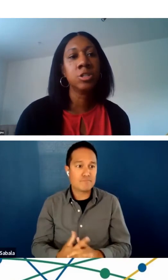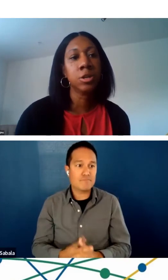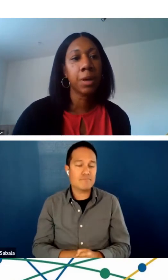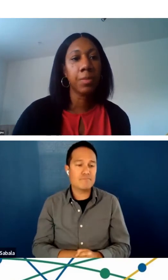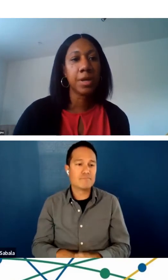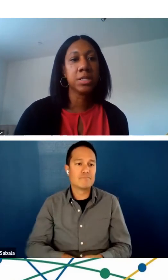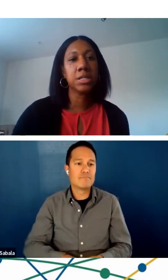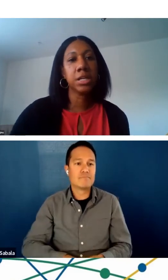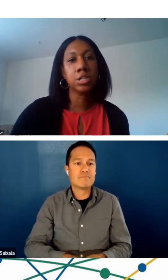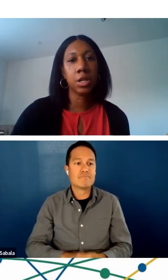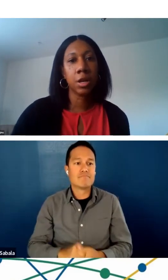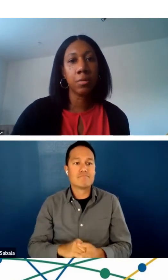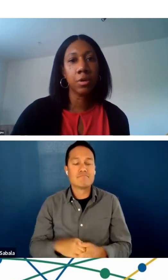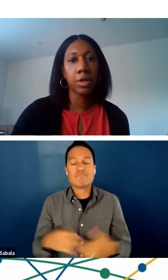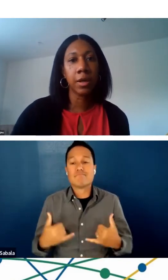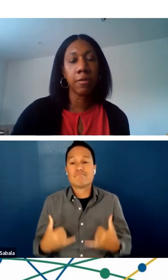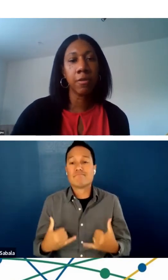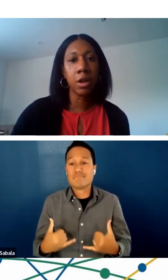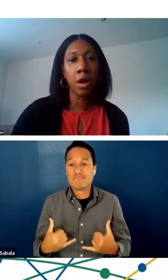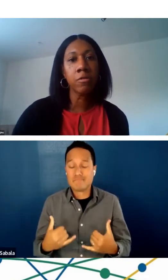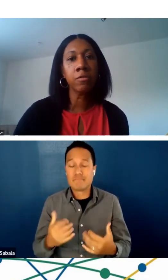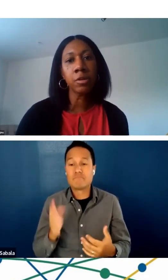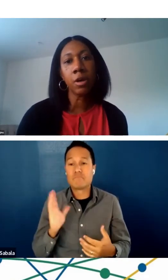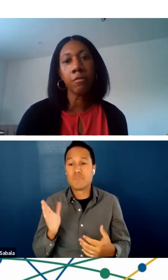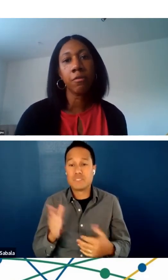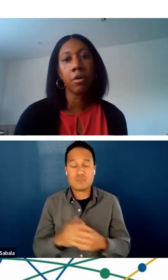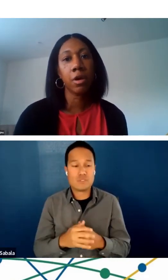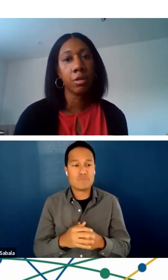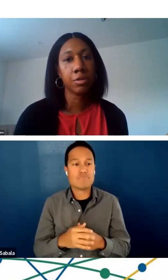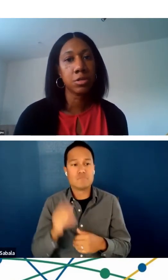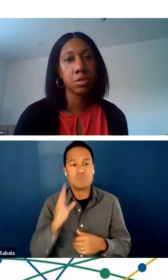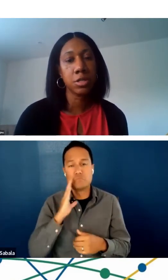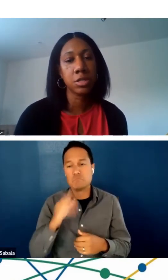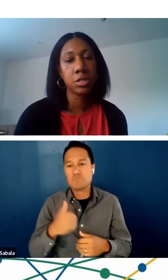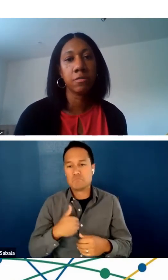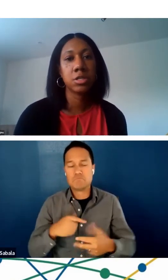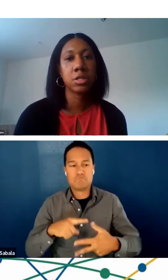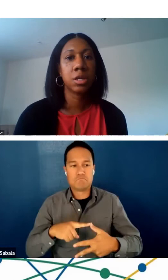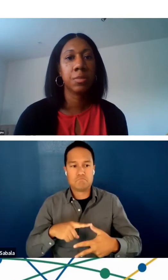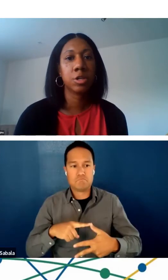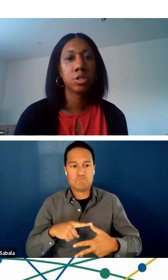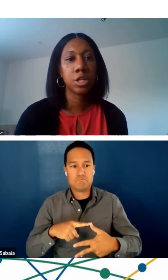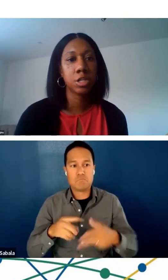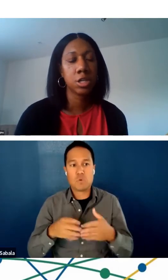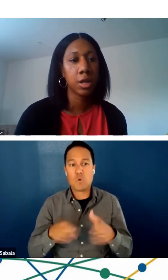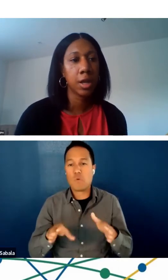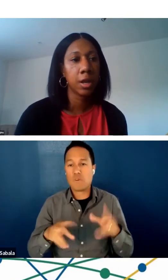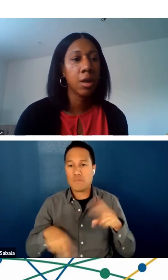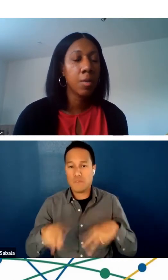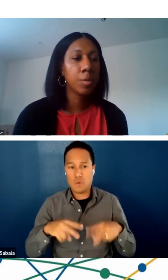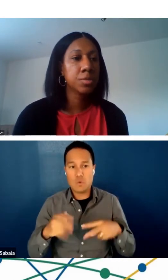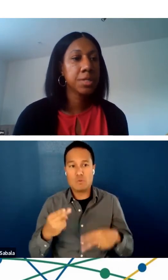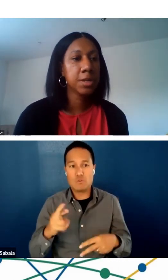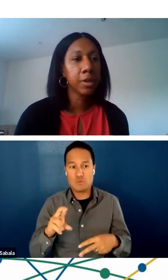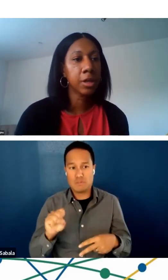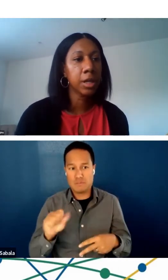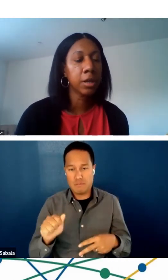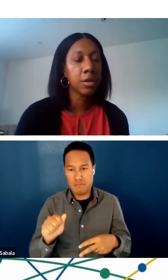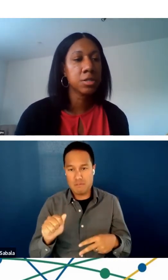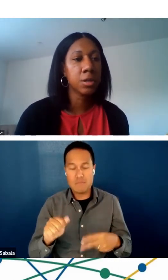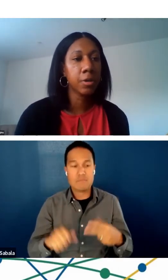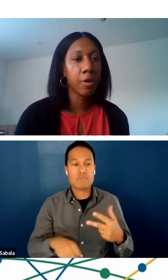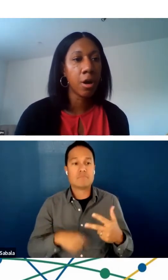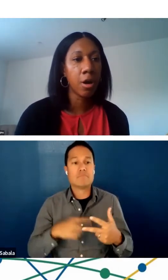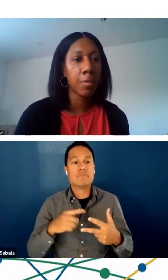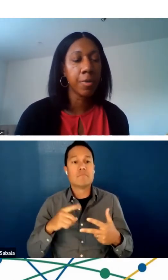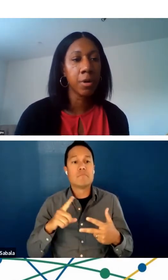Today, during my presentation, I will give an overview of Health Resources and Services Administration and then, more specifically,